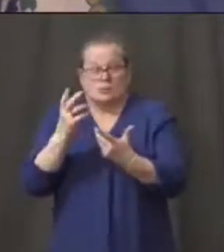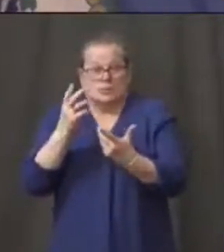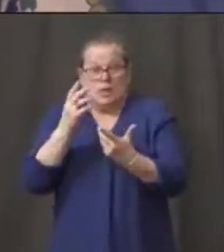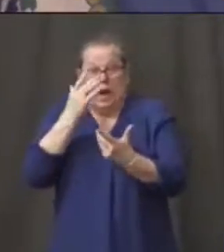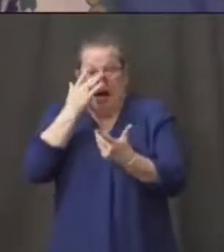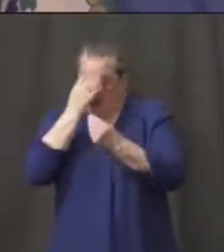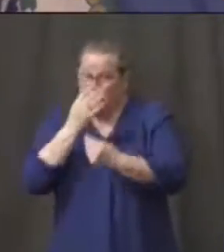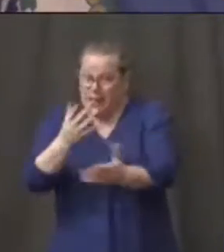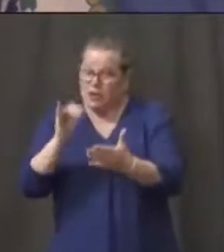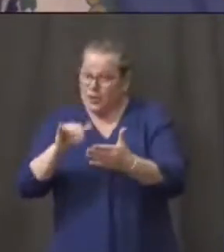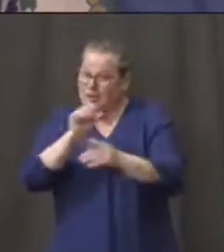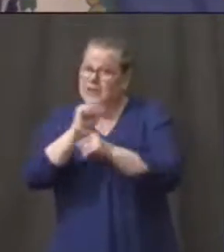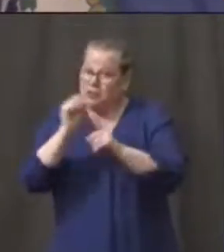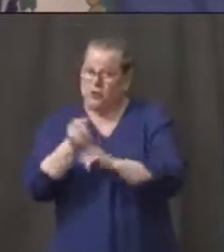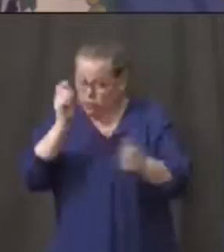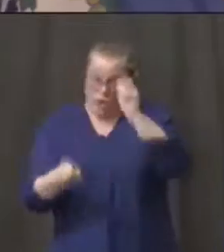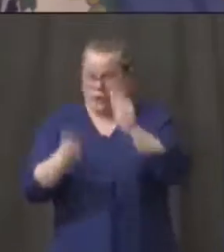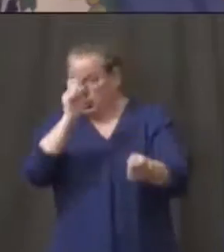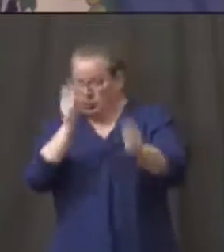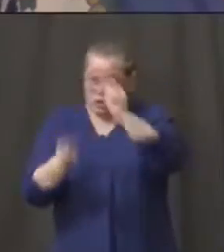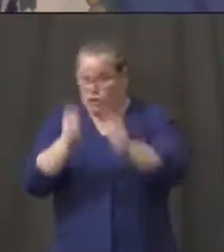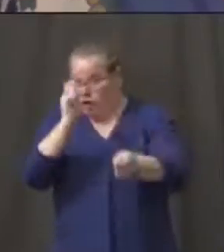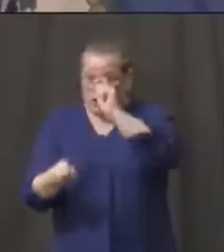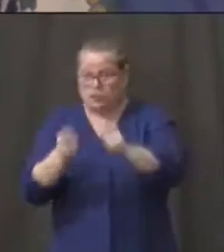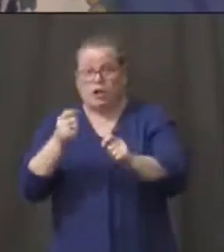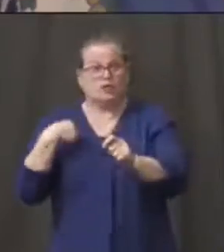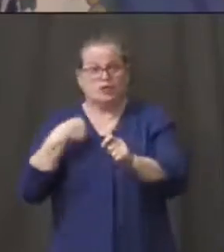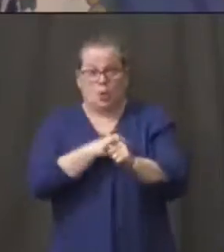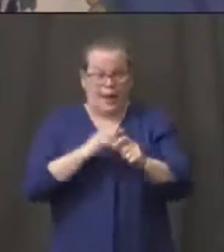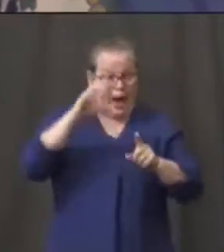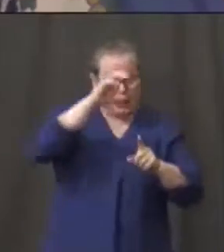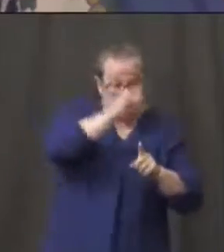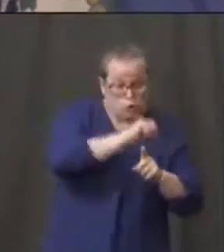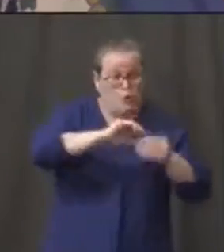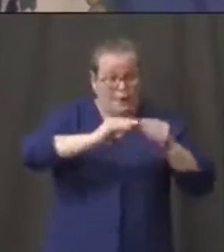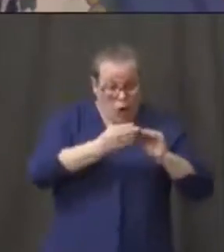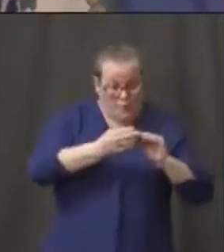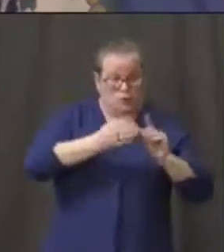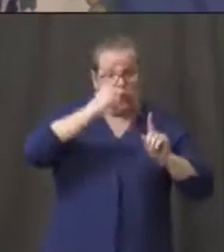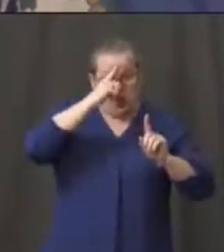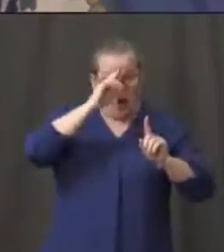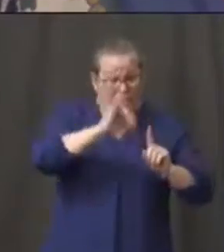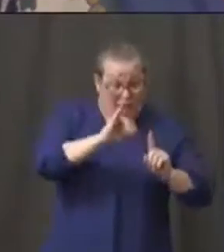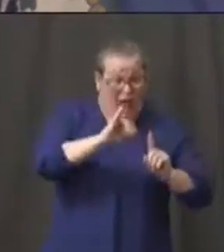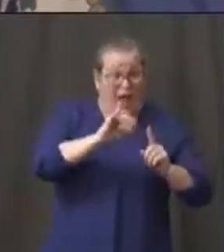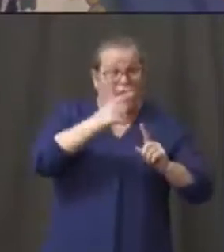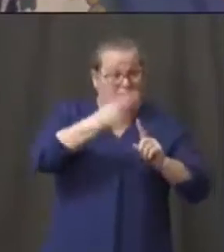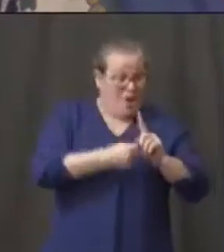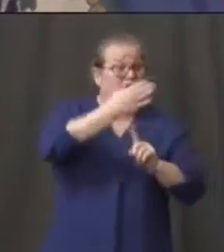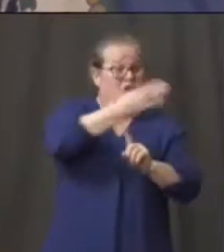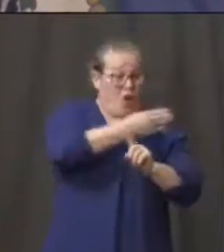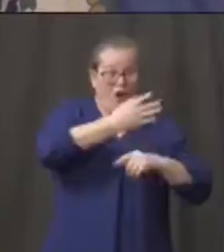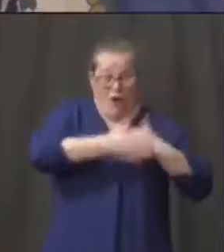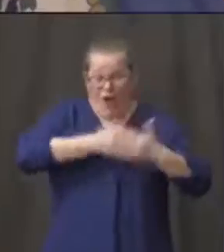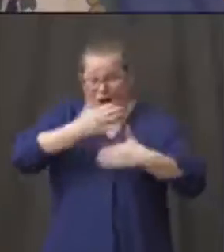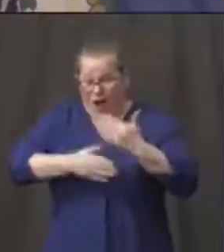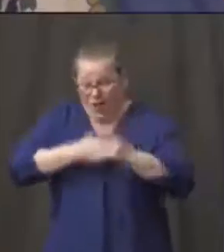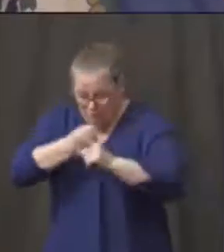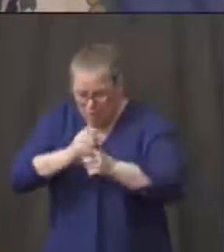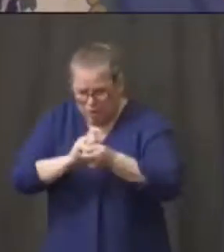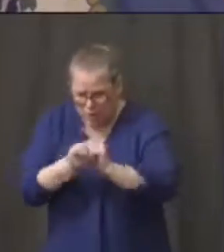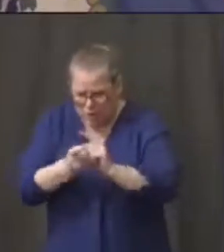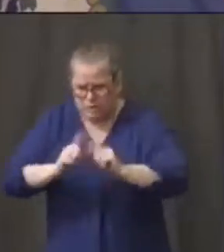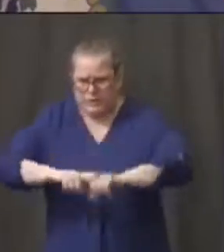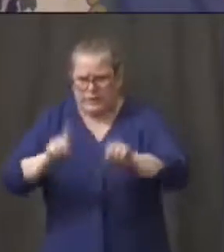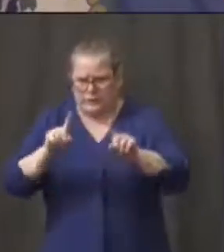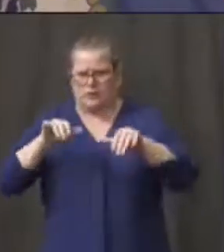situation and a lot of the assumptions and numbers we thought we could count on maybe just a month ago are different today. We are all